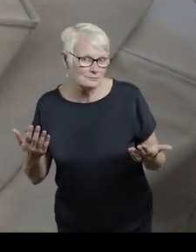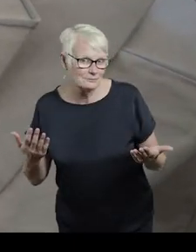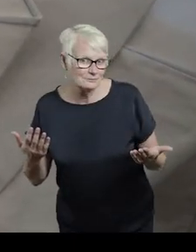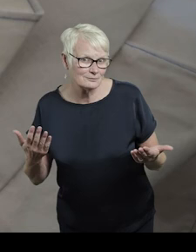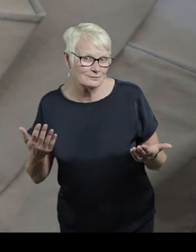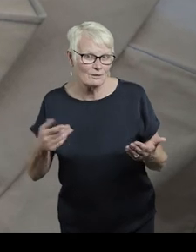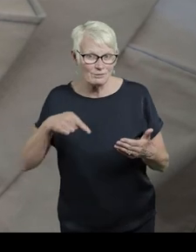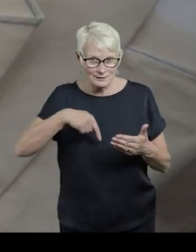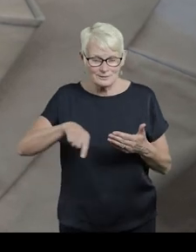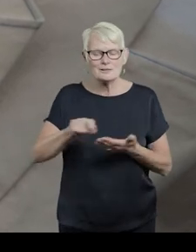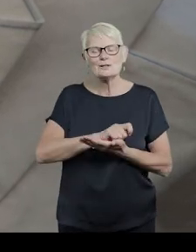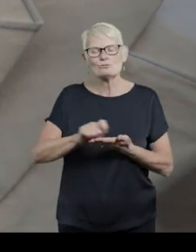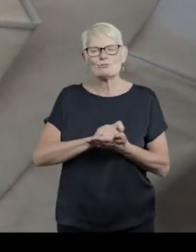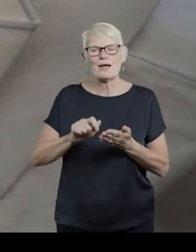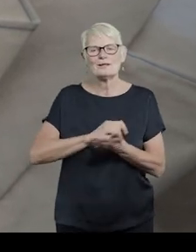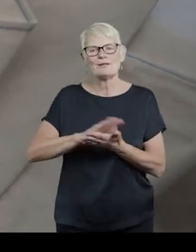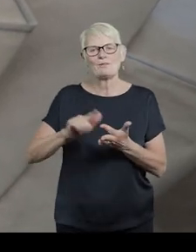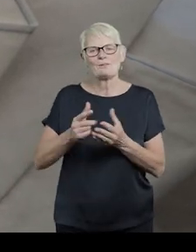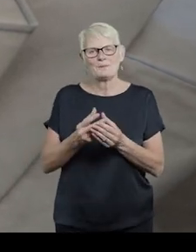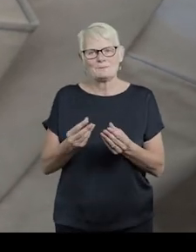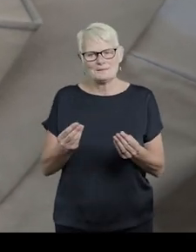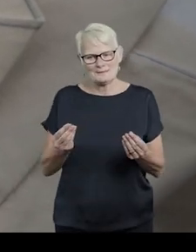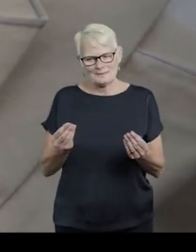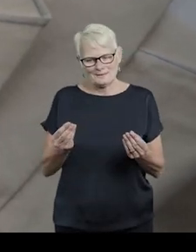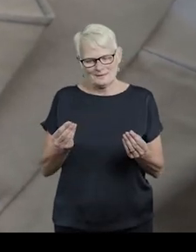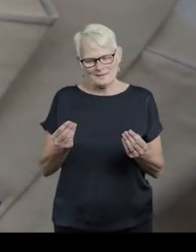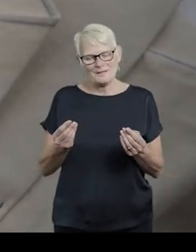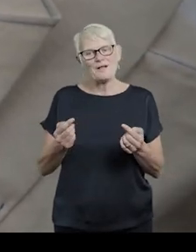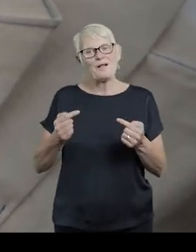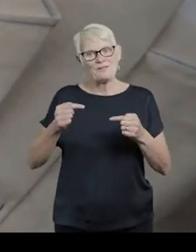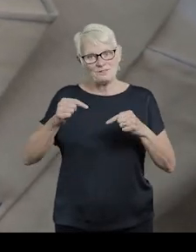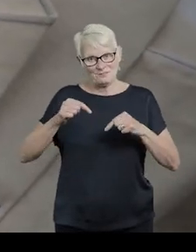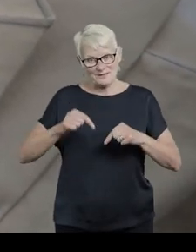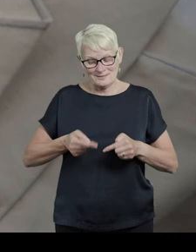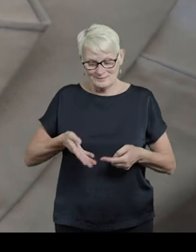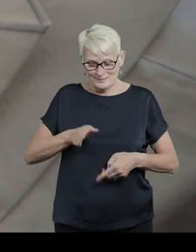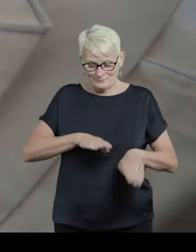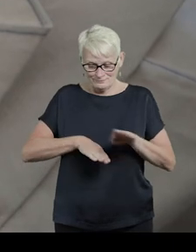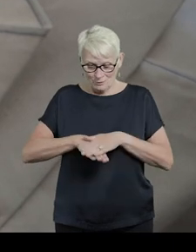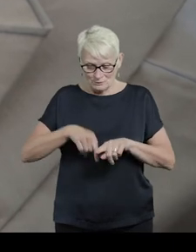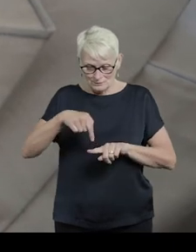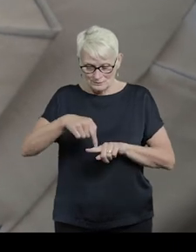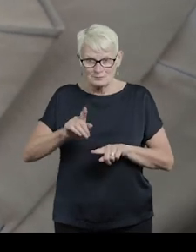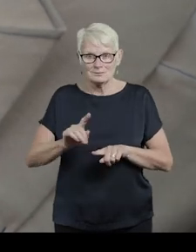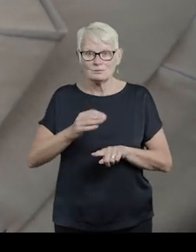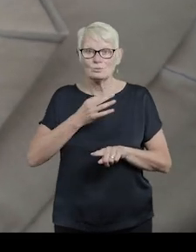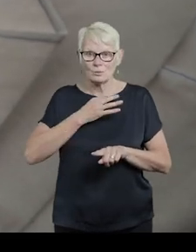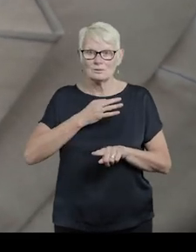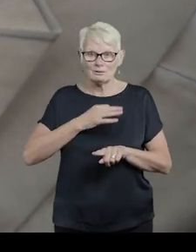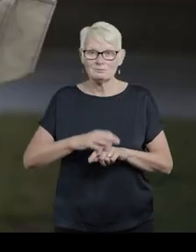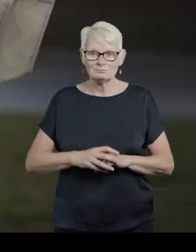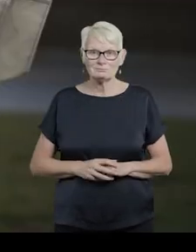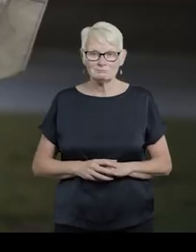This is writing the missing. This is folding water.